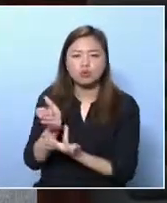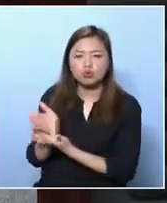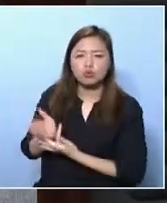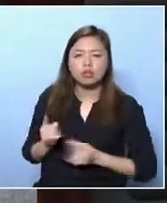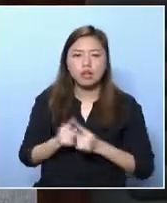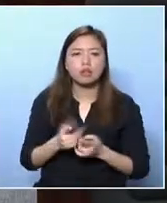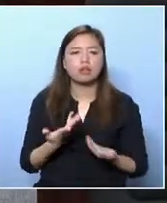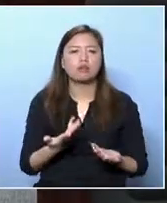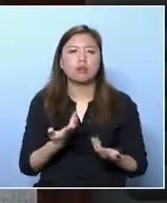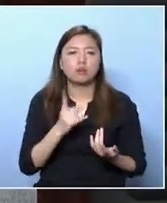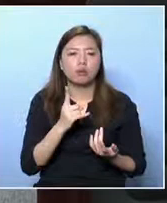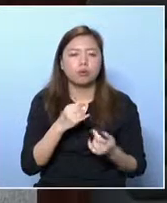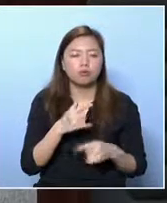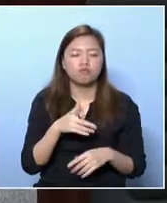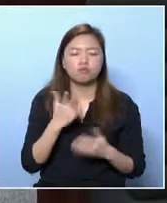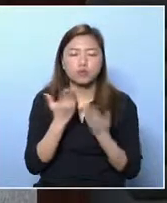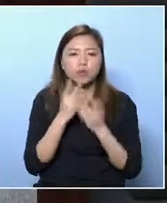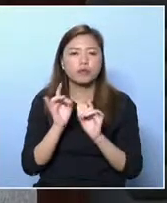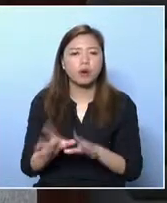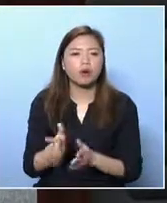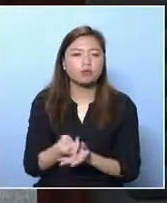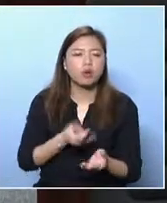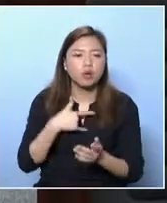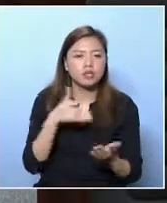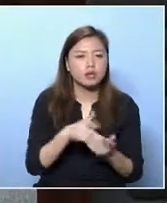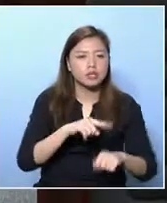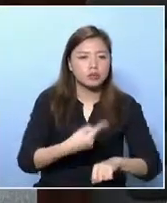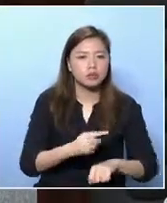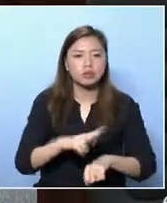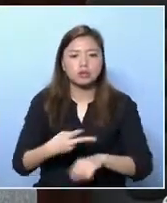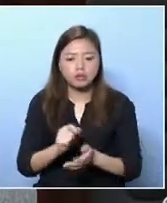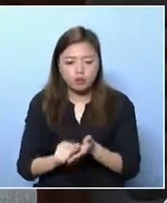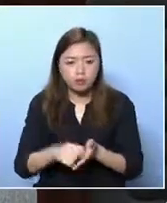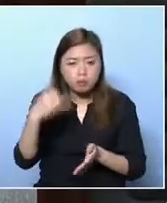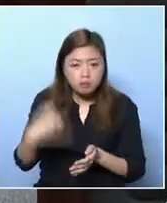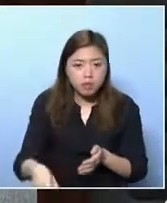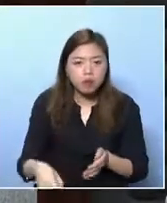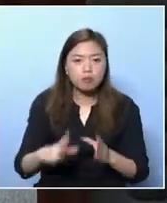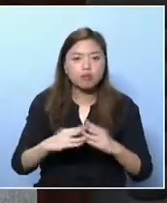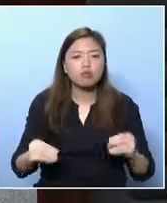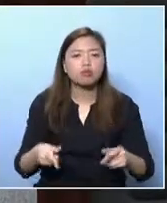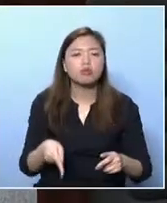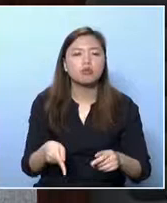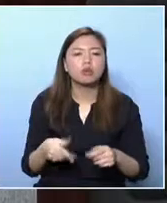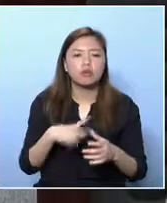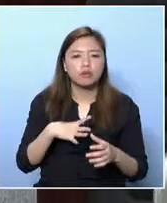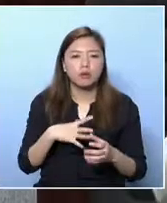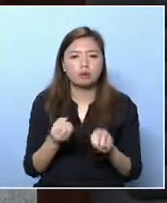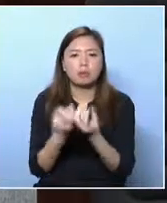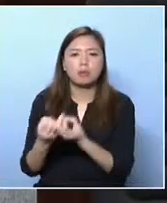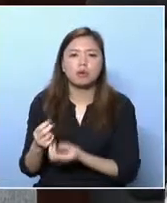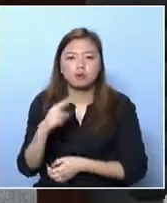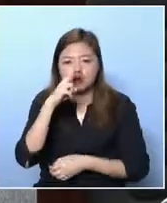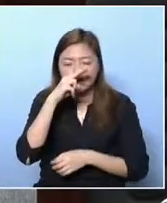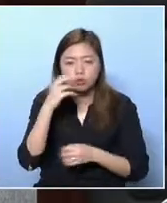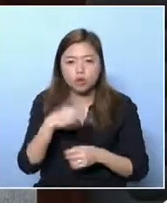And very often these students would cause complaints. They may not be able to